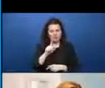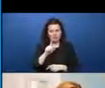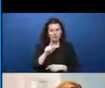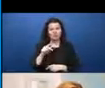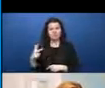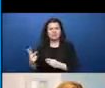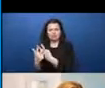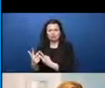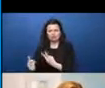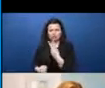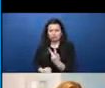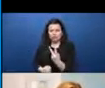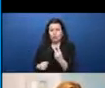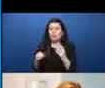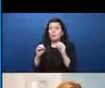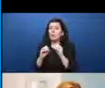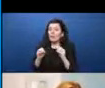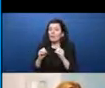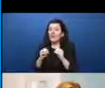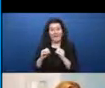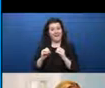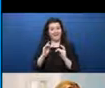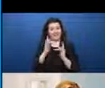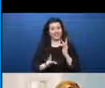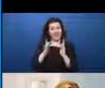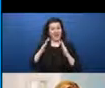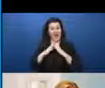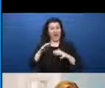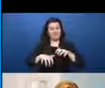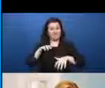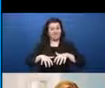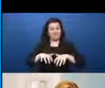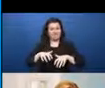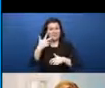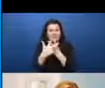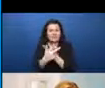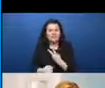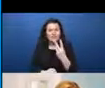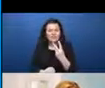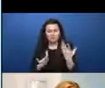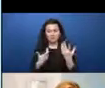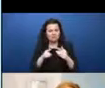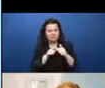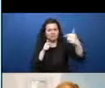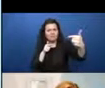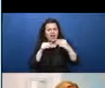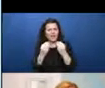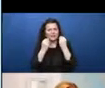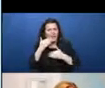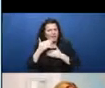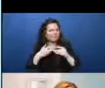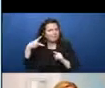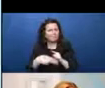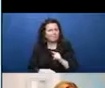don't have fixed broadband access at home to continue their education. As I mentioned before,